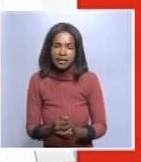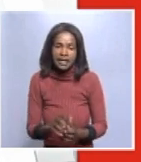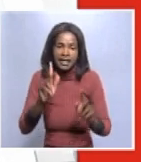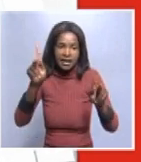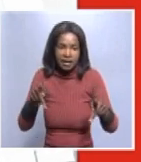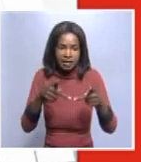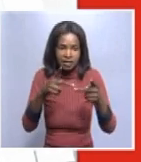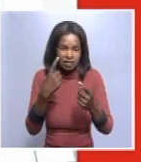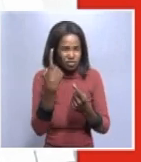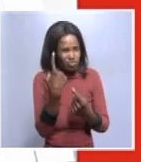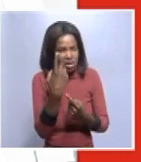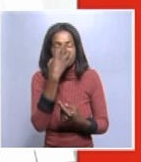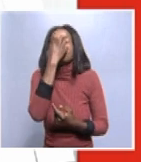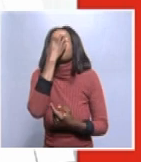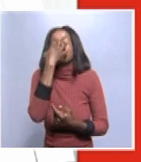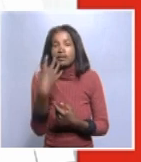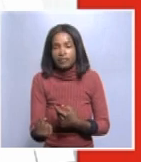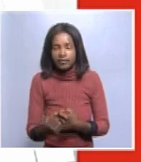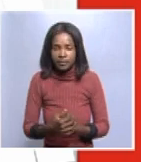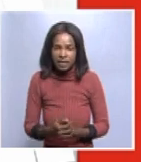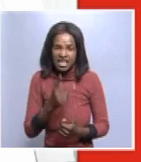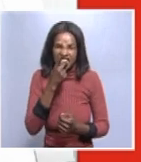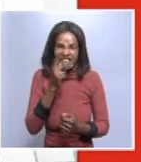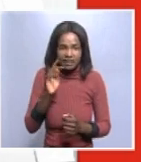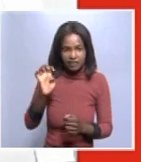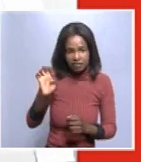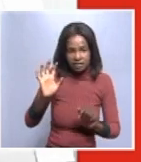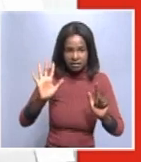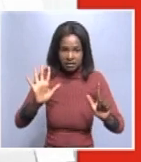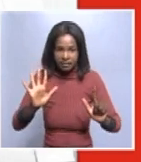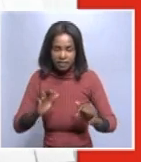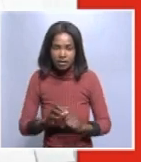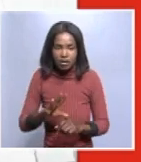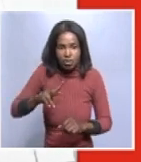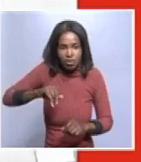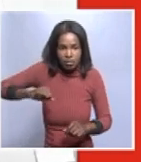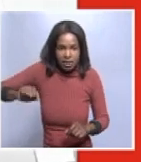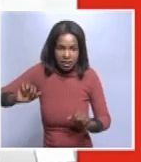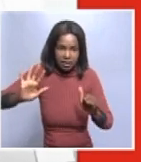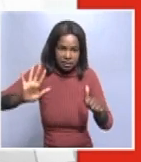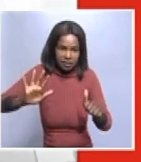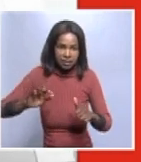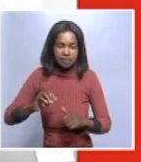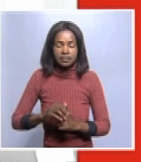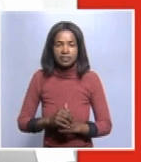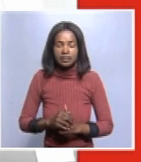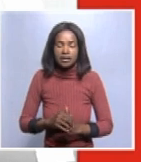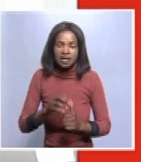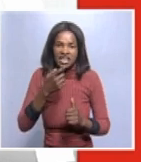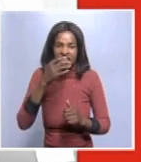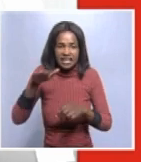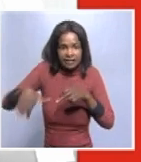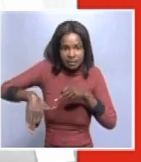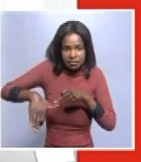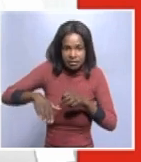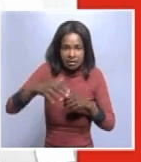Karas, we have 1 in ICU. Karas, 17. East, 7. Omaheke, 6. Sambezi, 5.